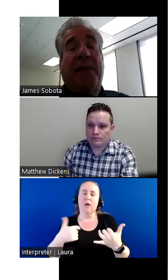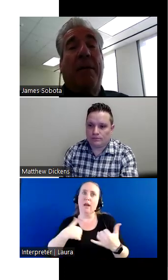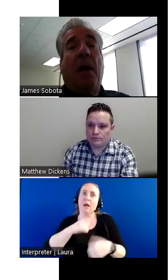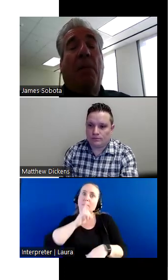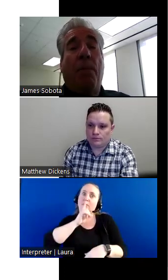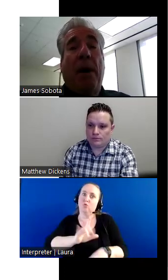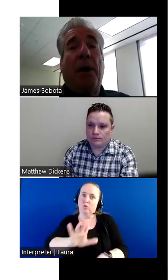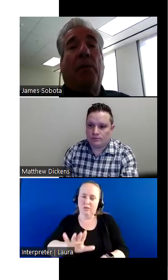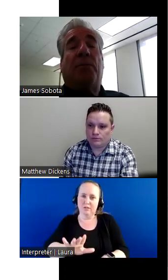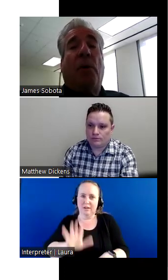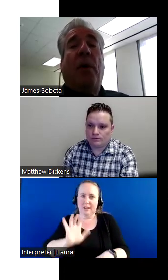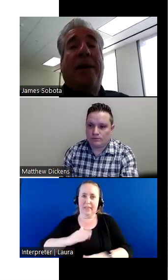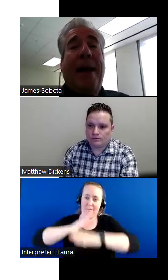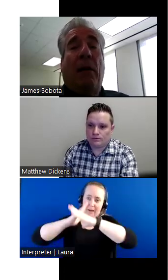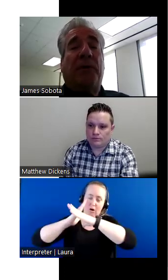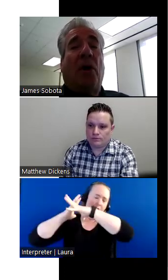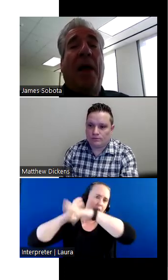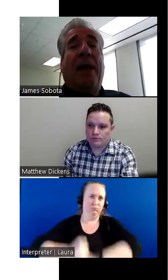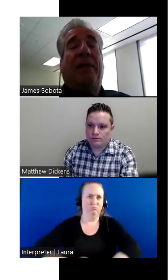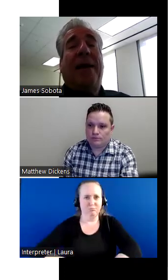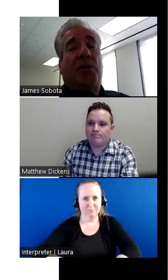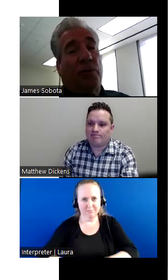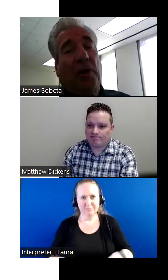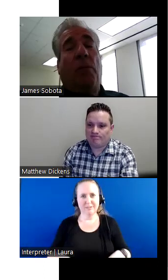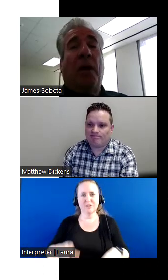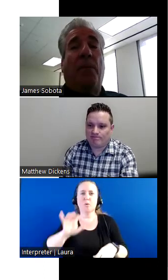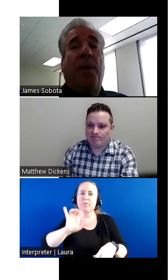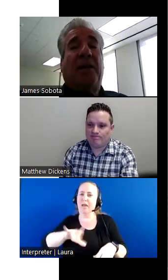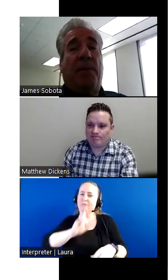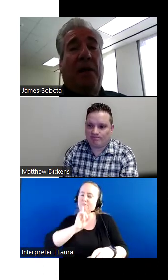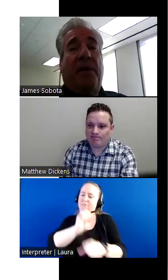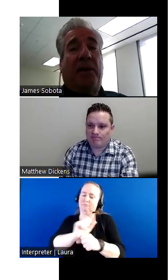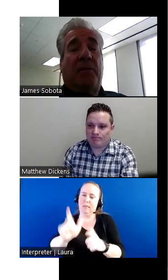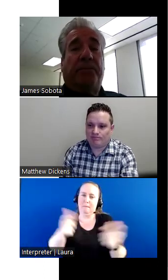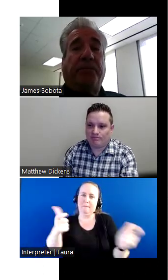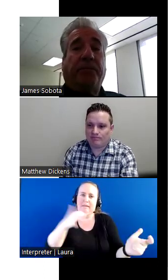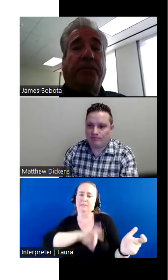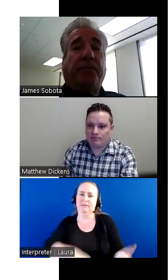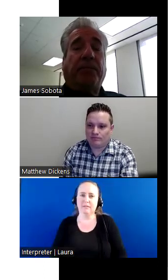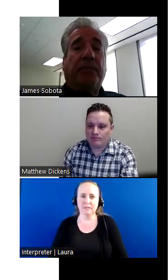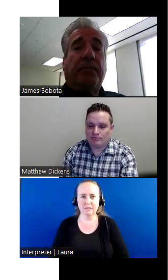sure that that barrier was broken down. So that is truly one of the biggest benefits.